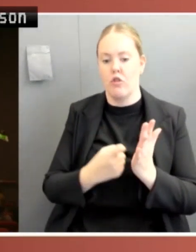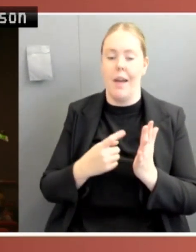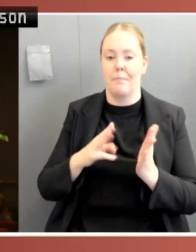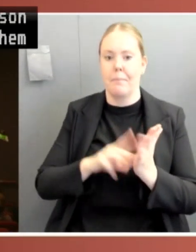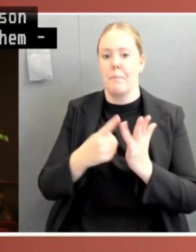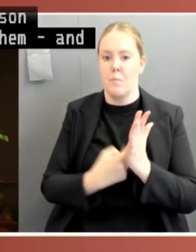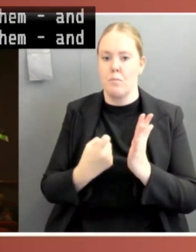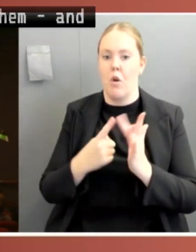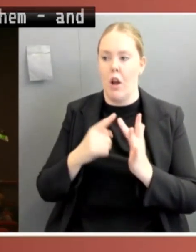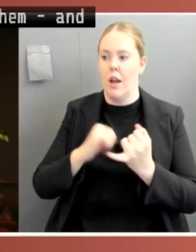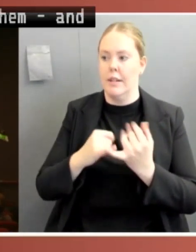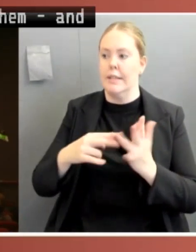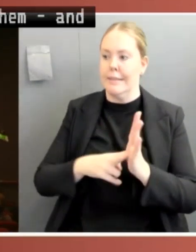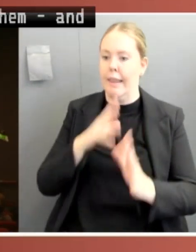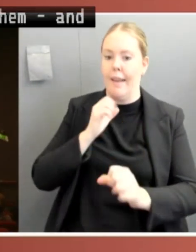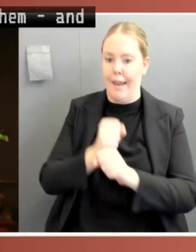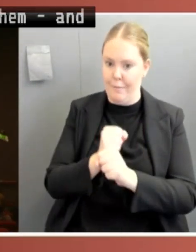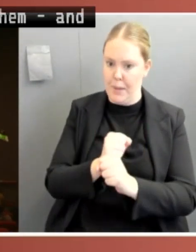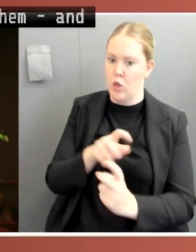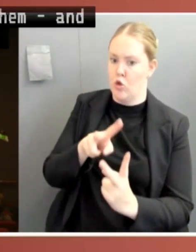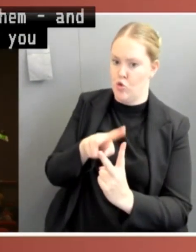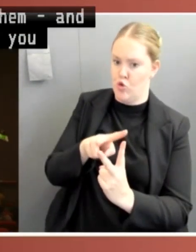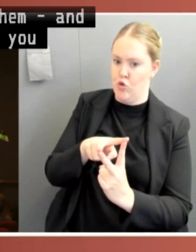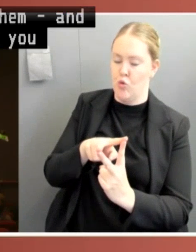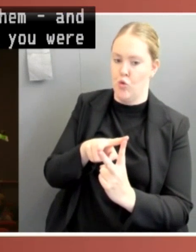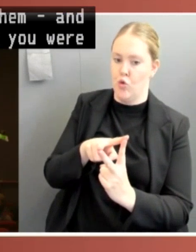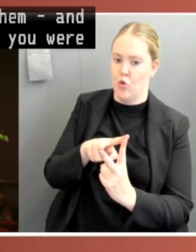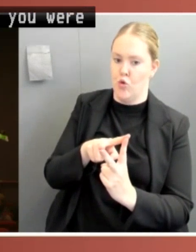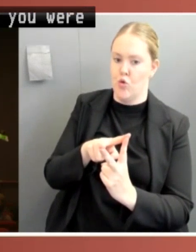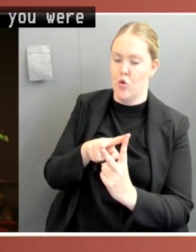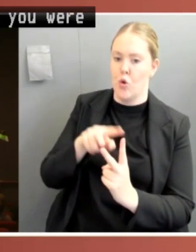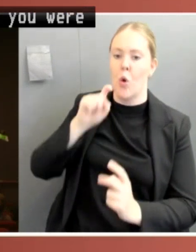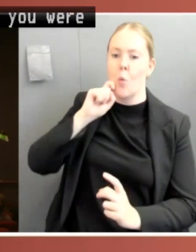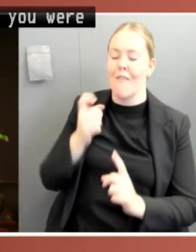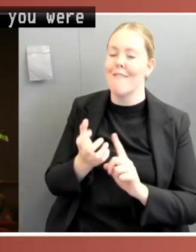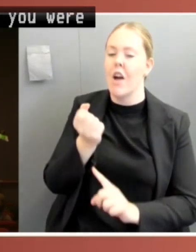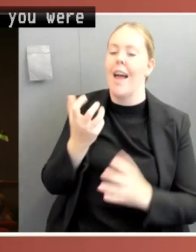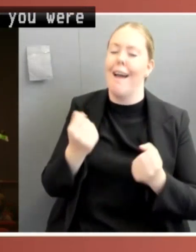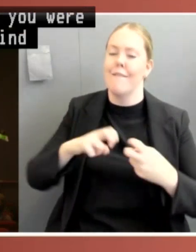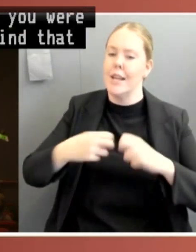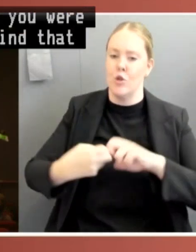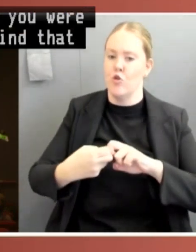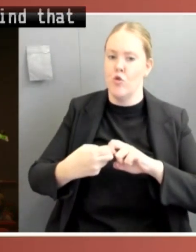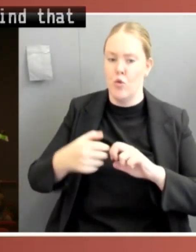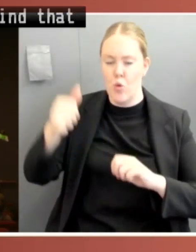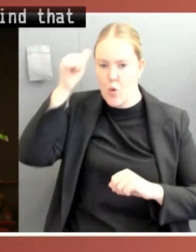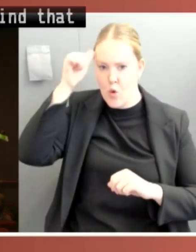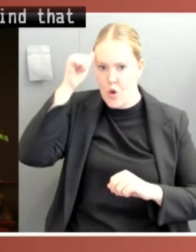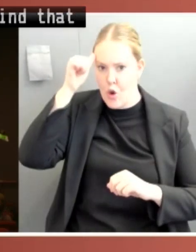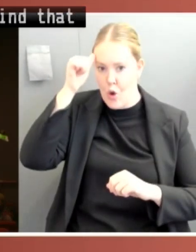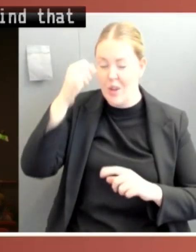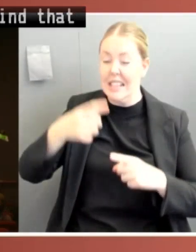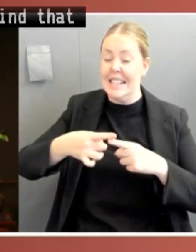about, you will find that there were already issues, special issues, about executive domination.